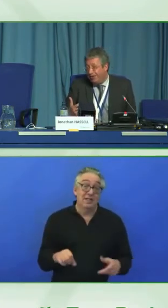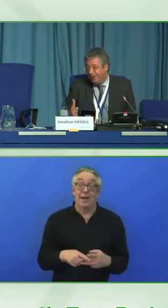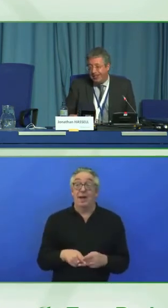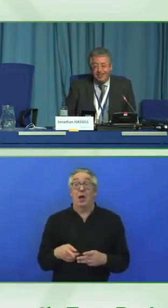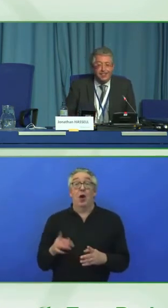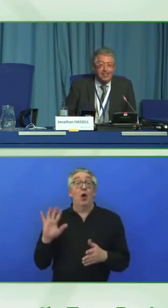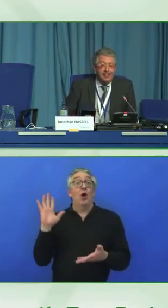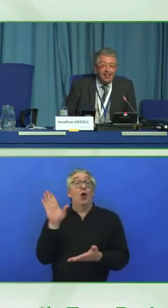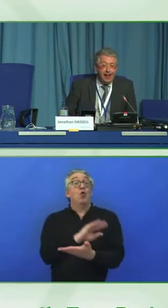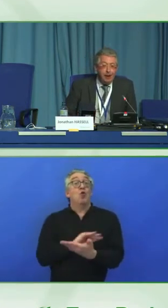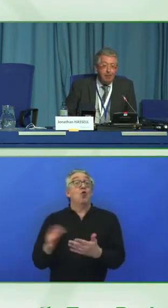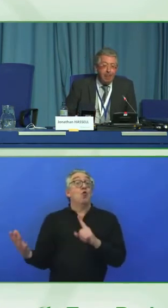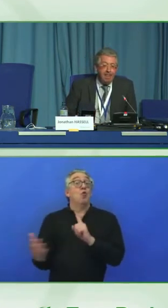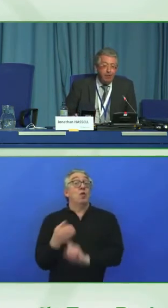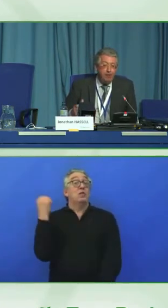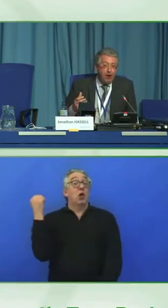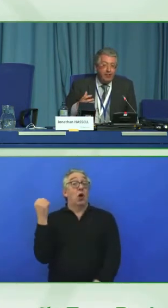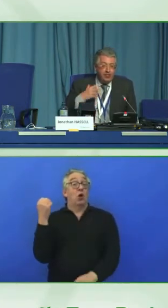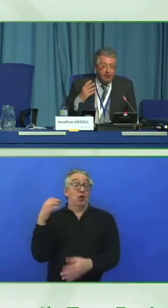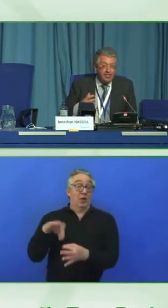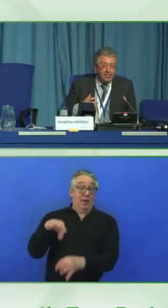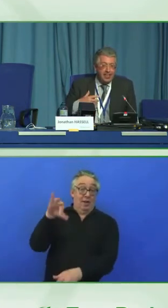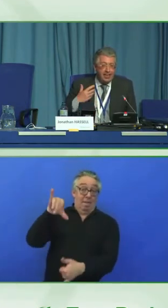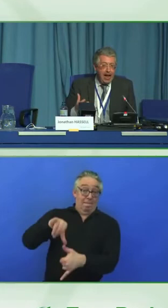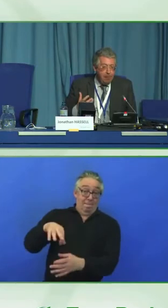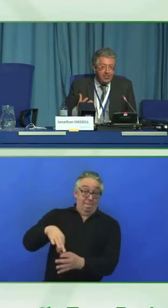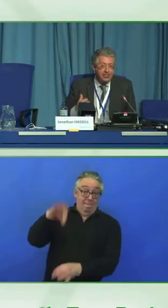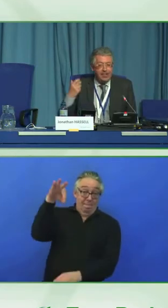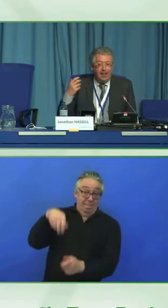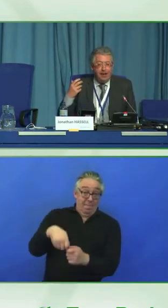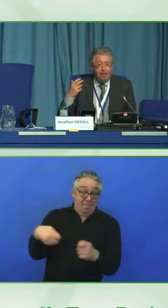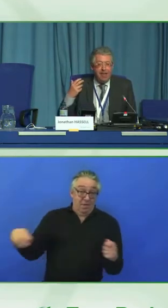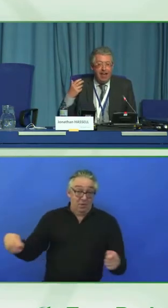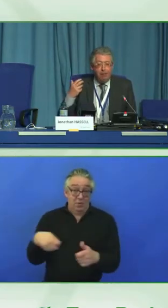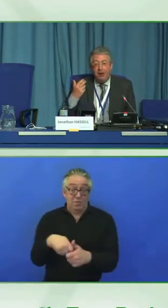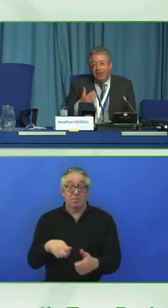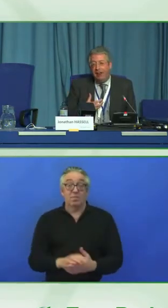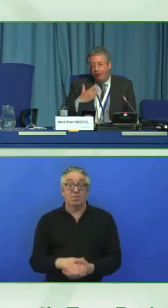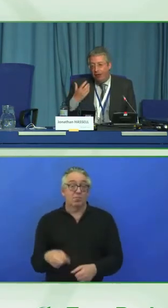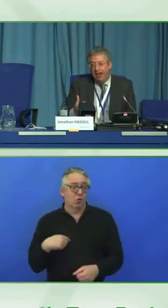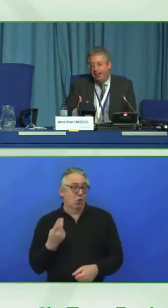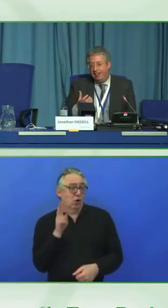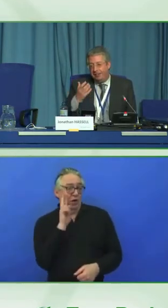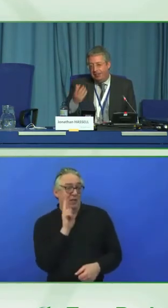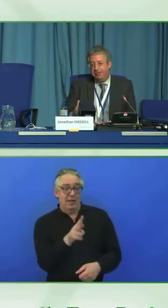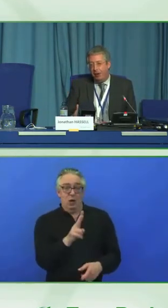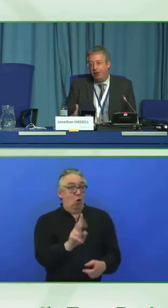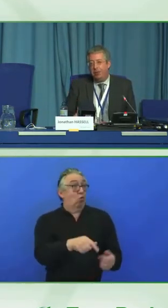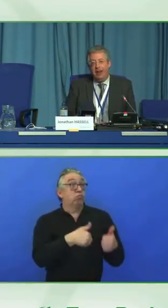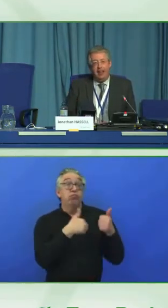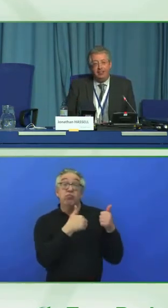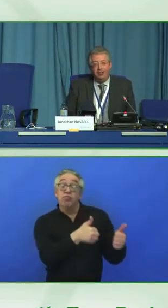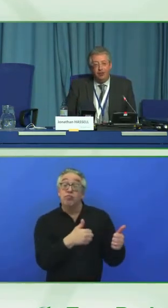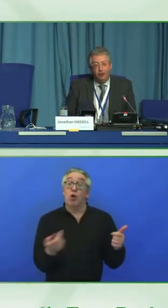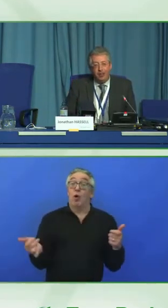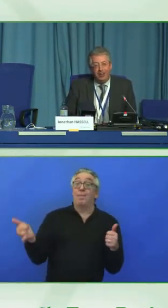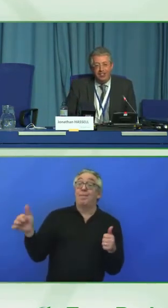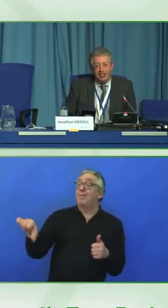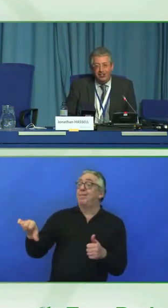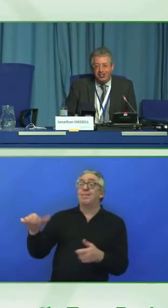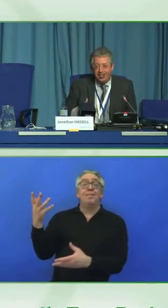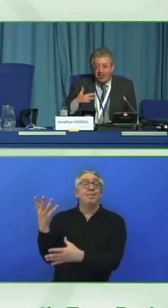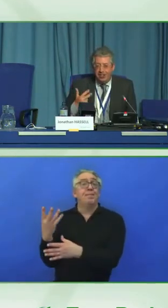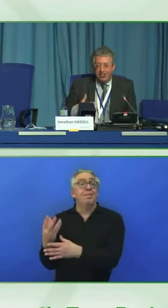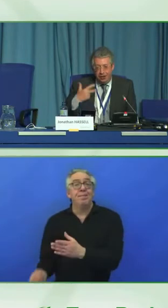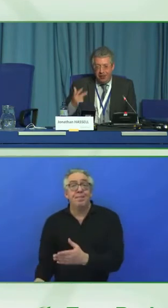coming out of this. We find strengths and gaps, and we then create bespoke plans for